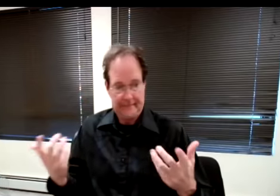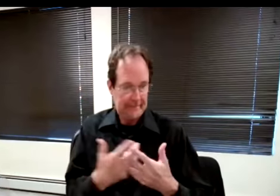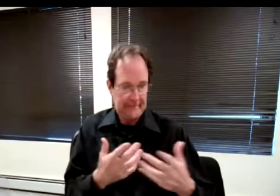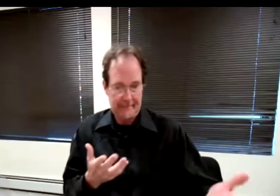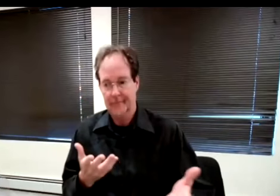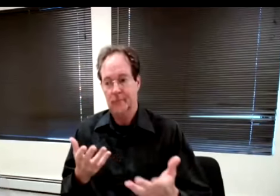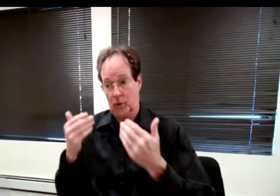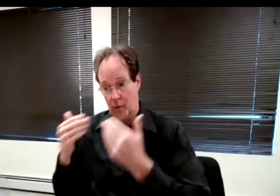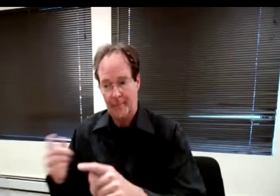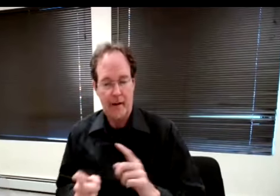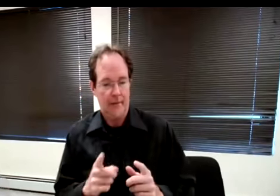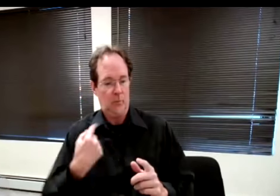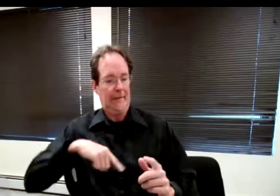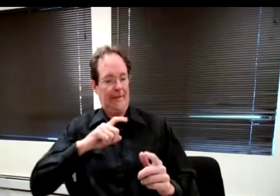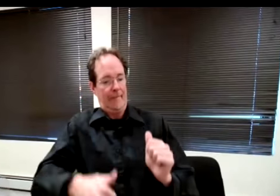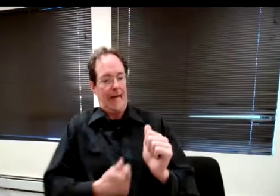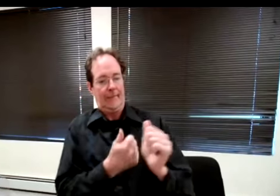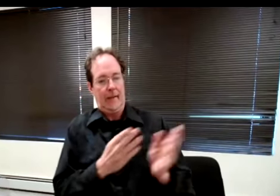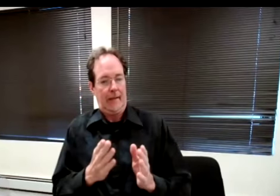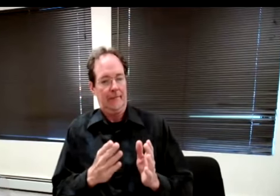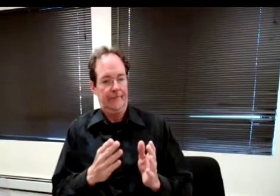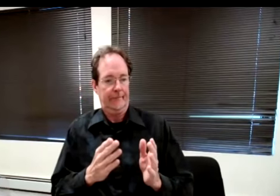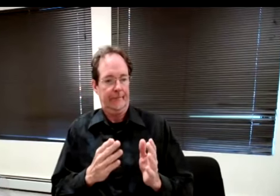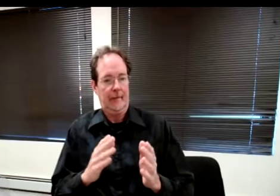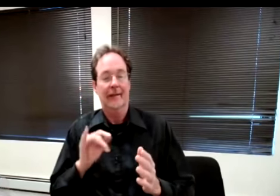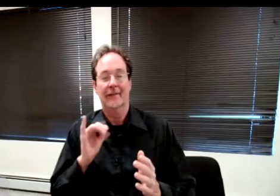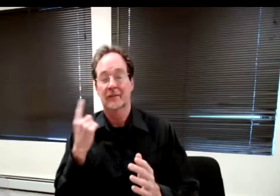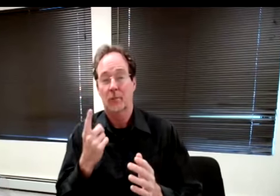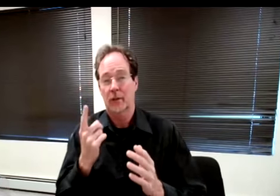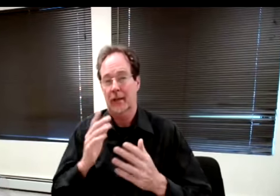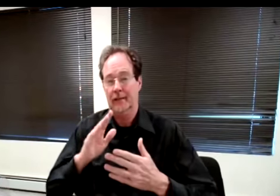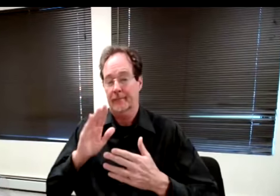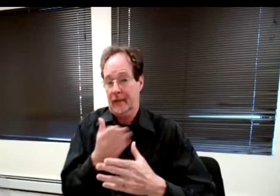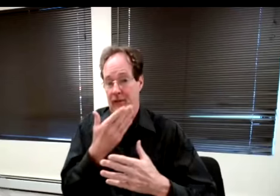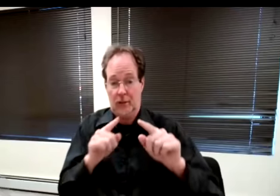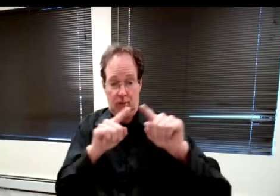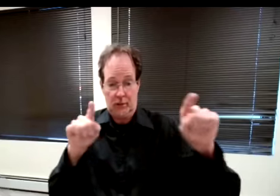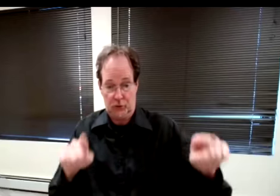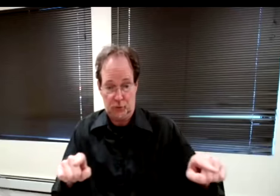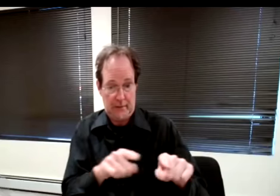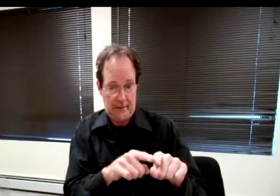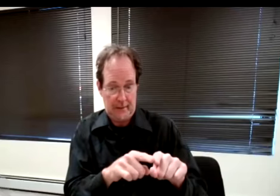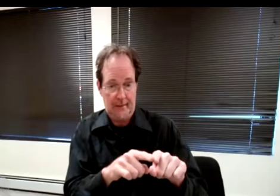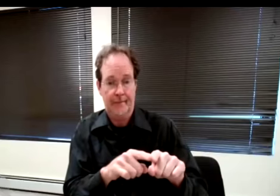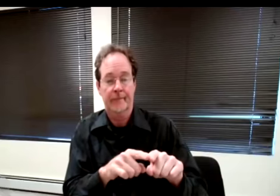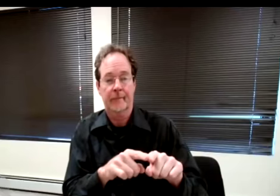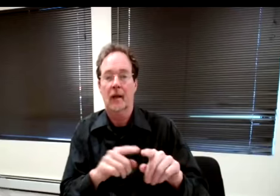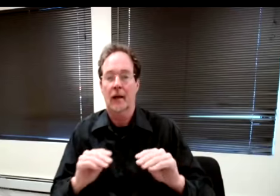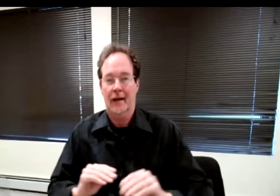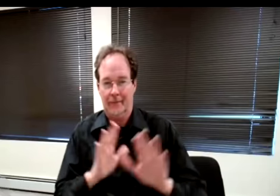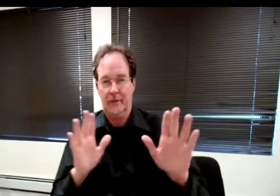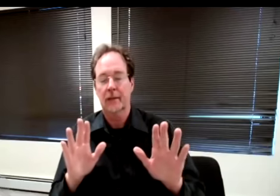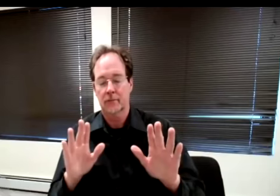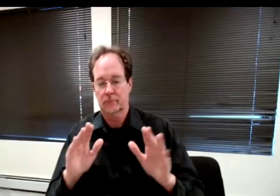instance, if someone was sharing a screen and obviously screen